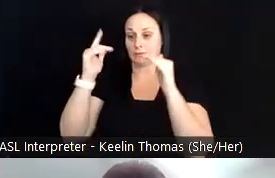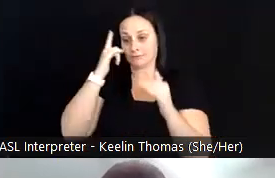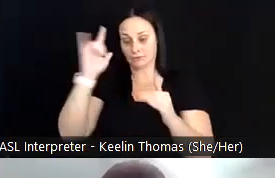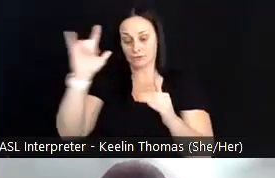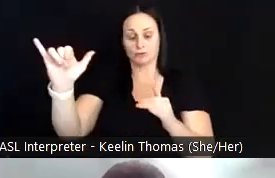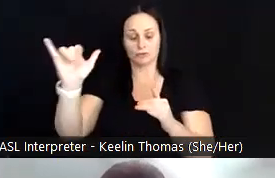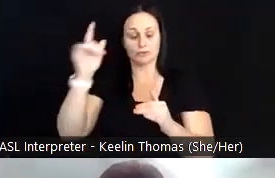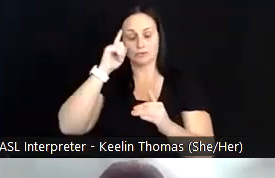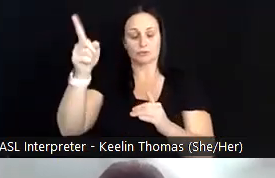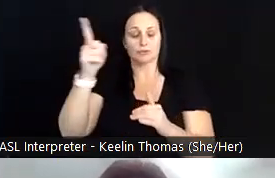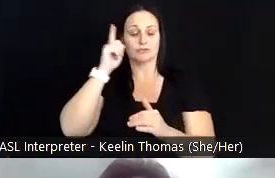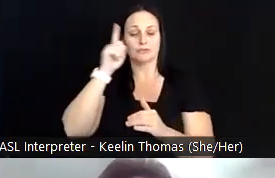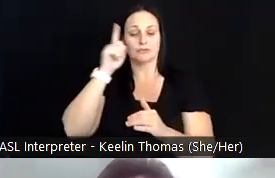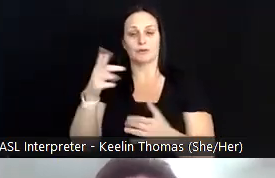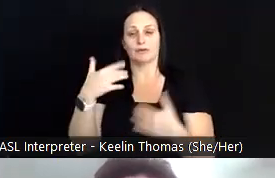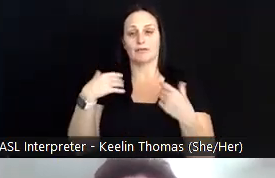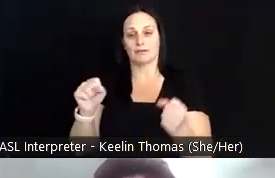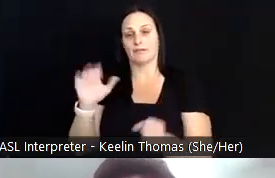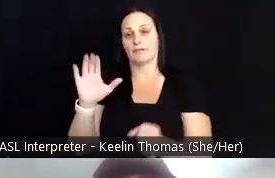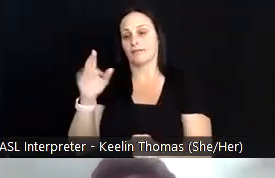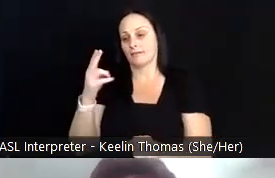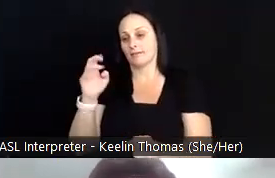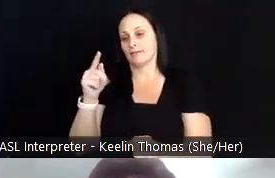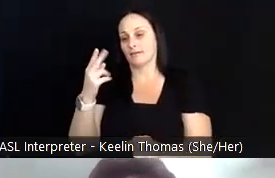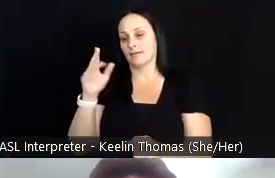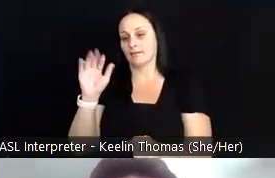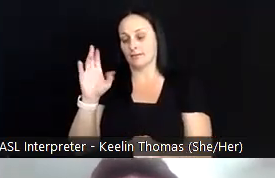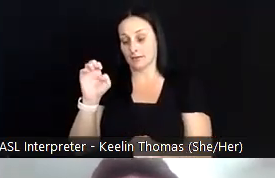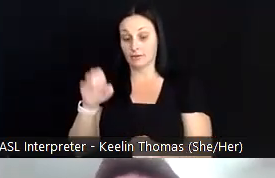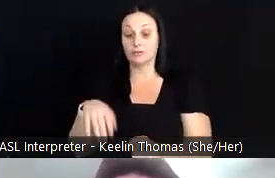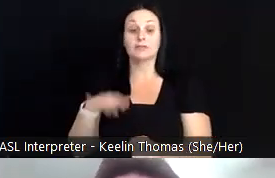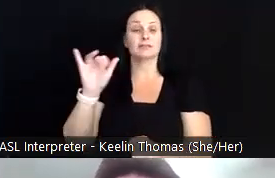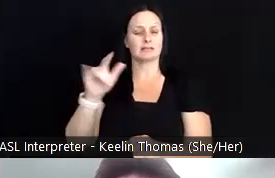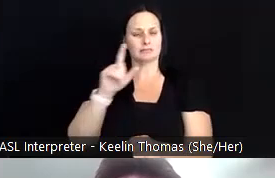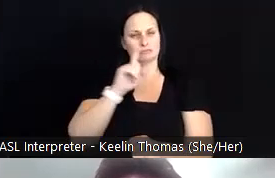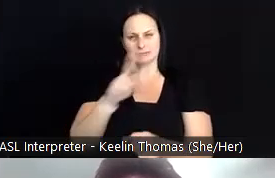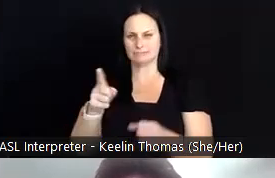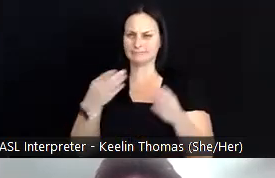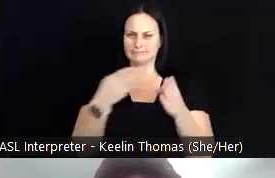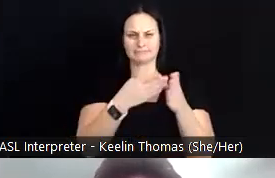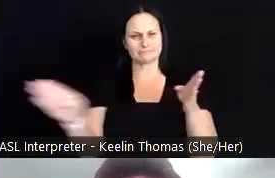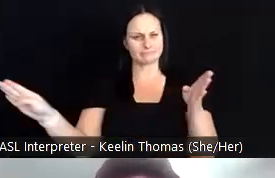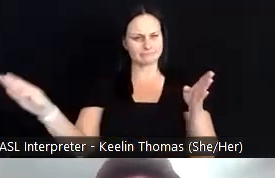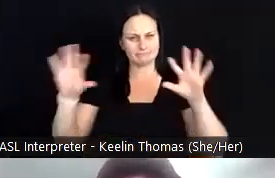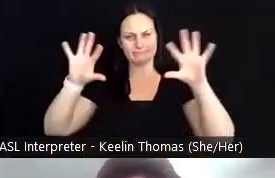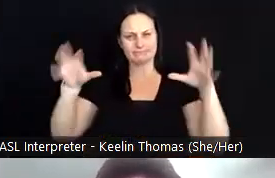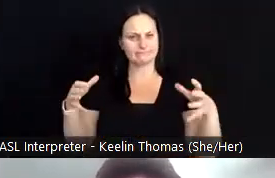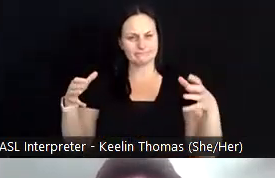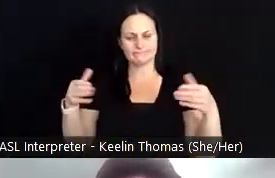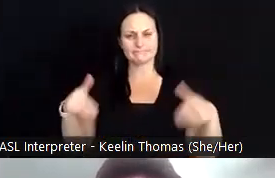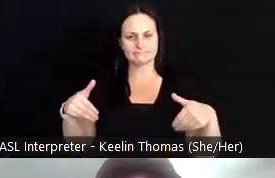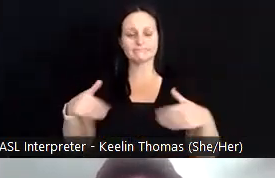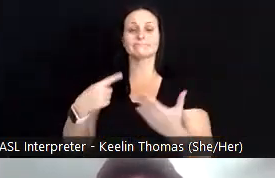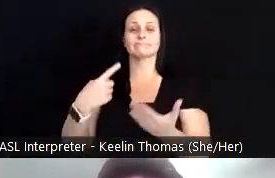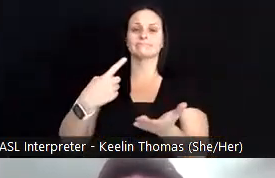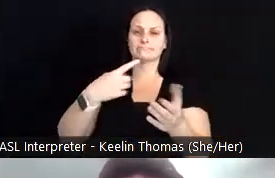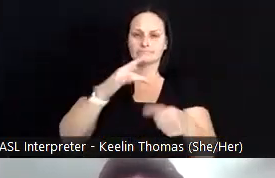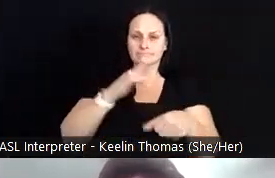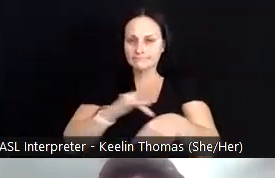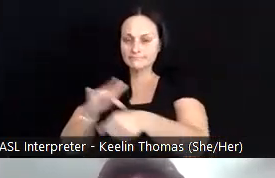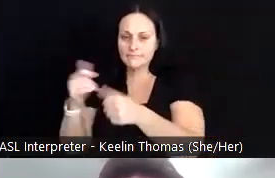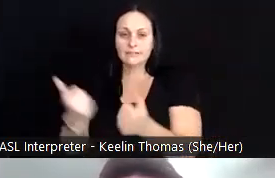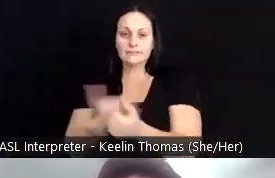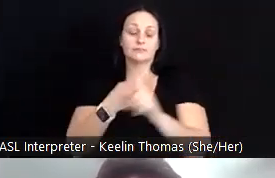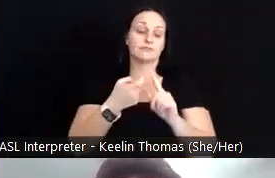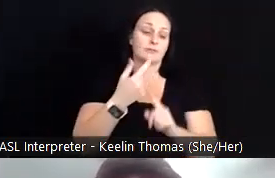Healthcare. Health and equities is a broad, far-reaching category that touches on everything from